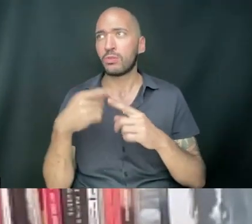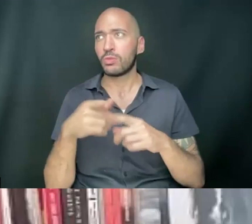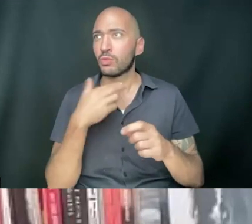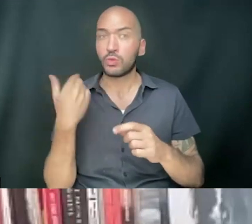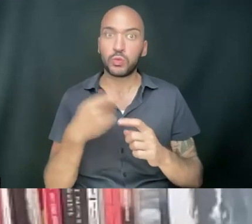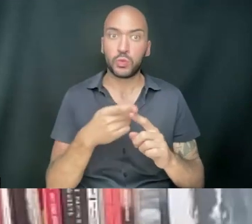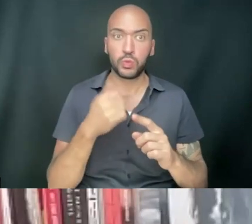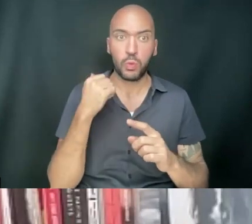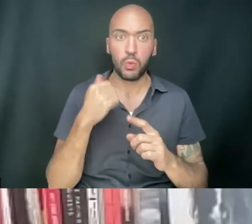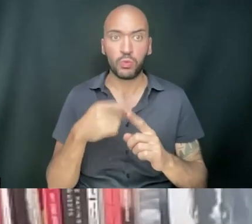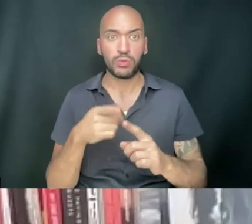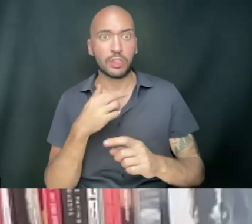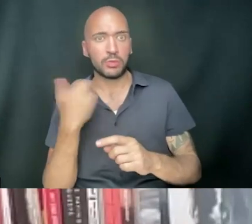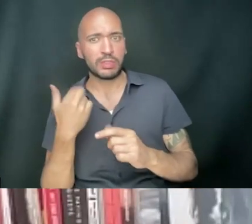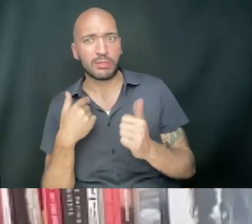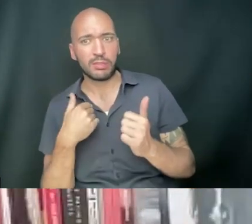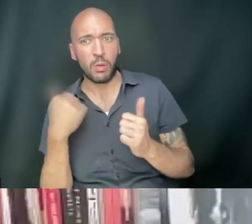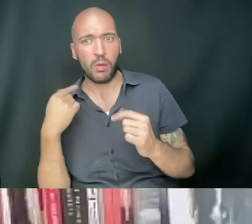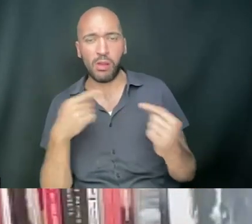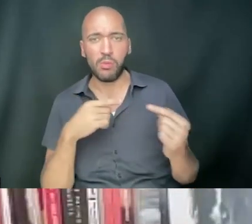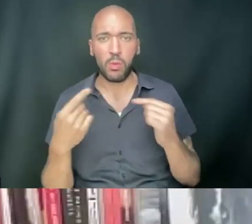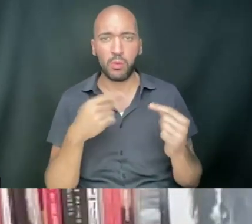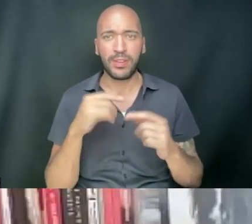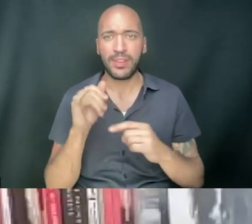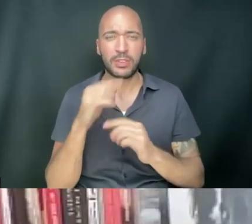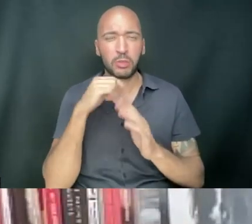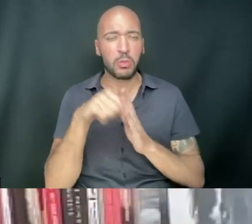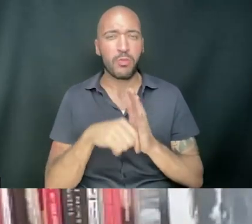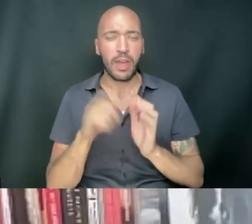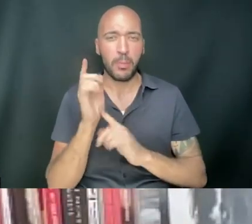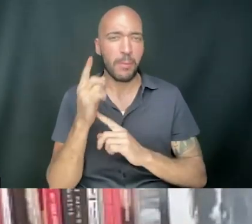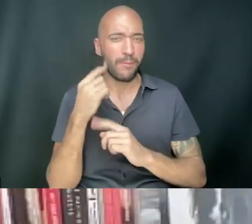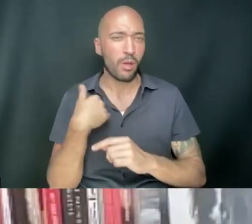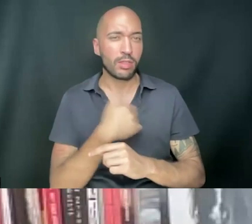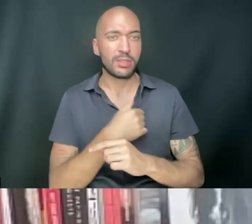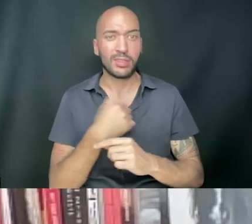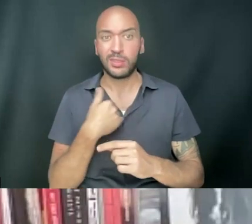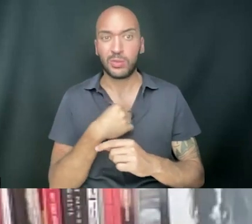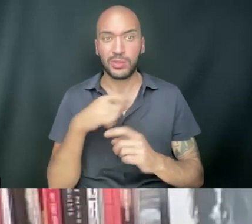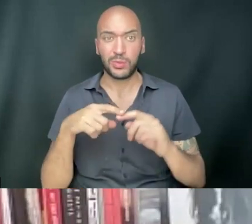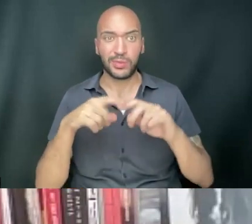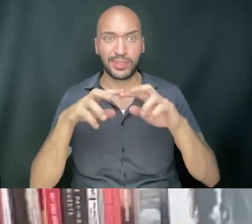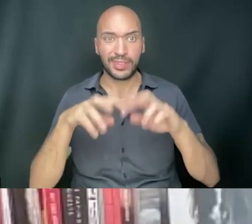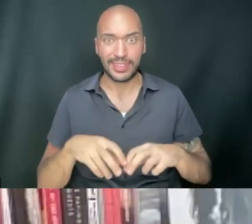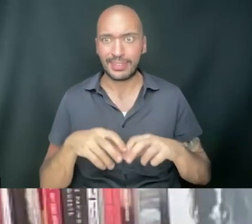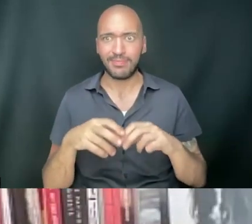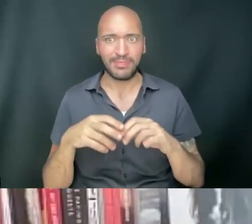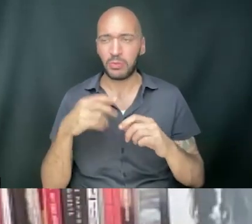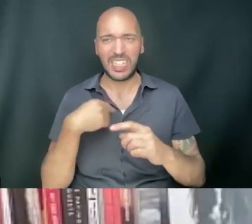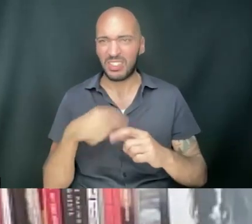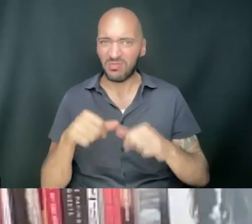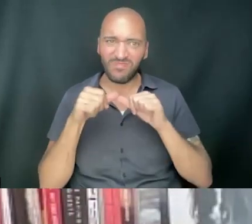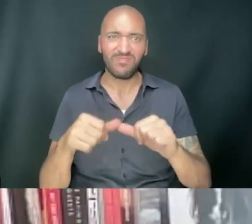won't, when you're taking risks that other people won't, that this is a profound moment for us, right? And we need to dig in and go harder, right?